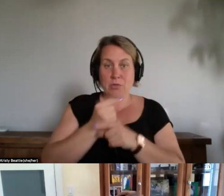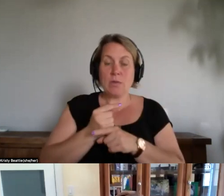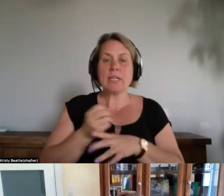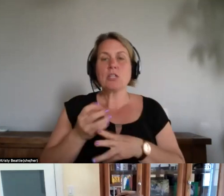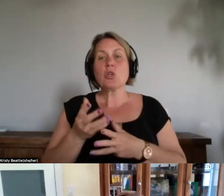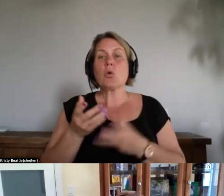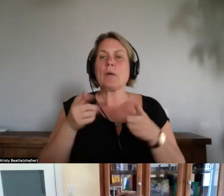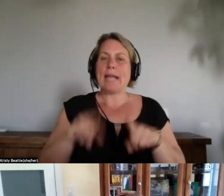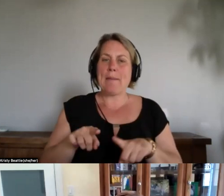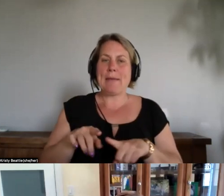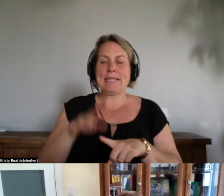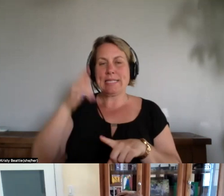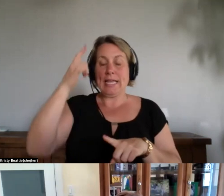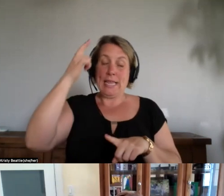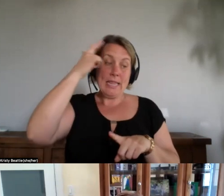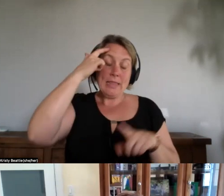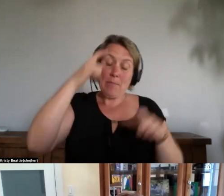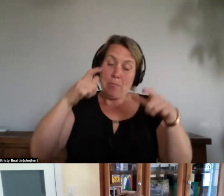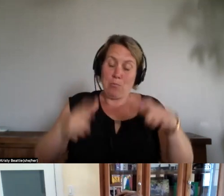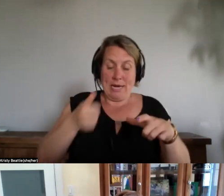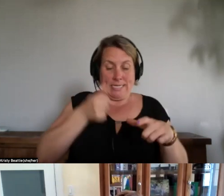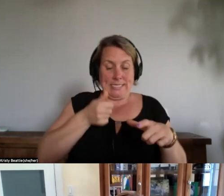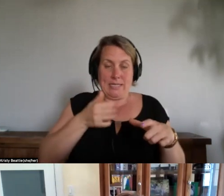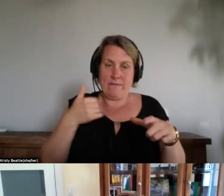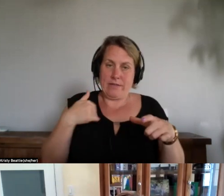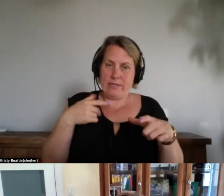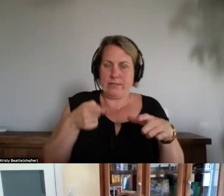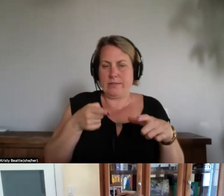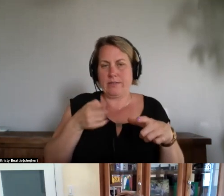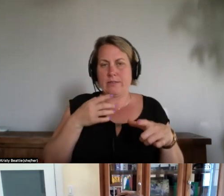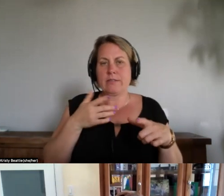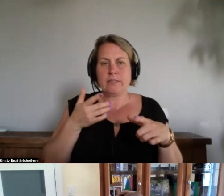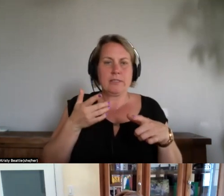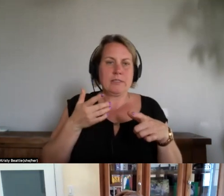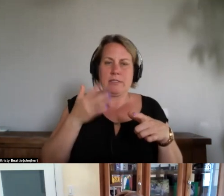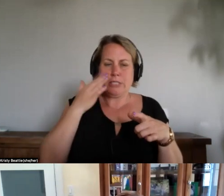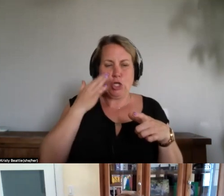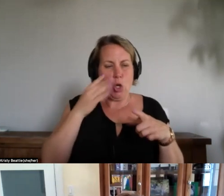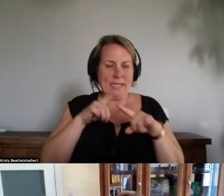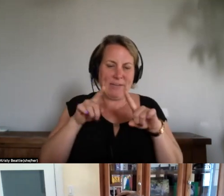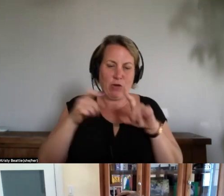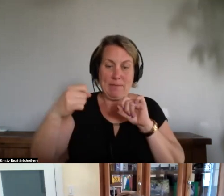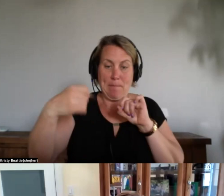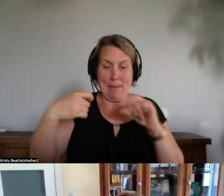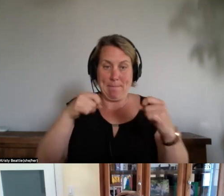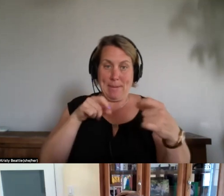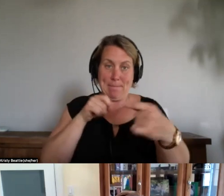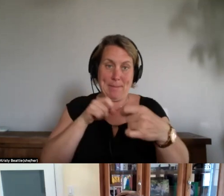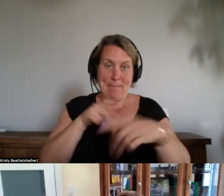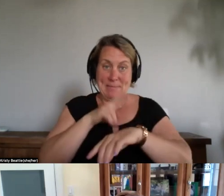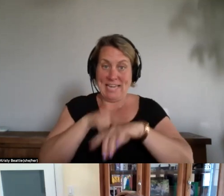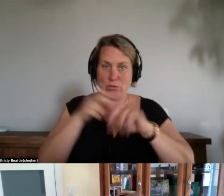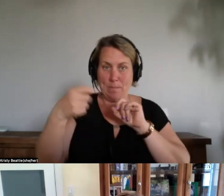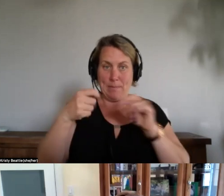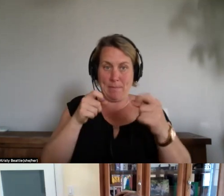has its um um firings that will get the same